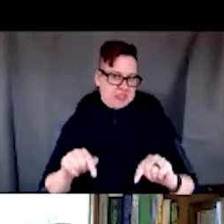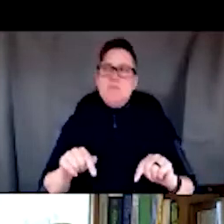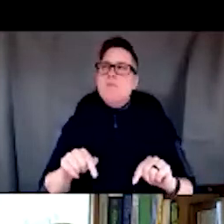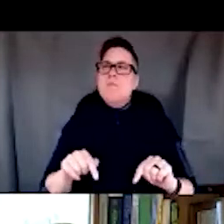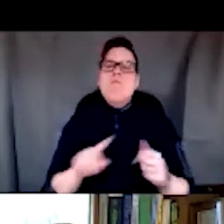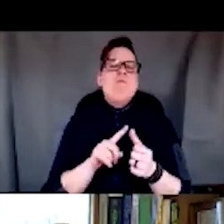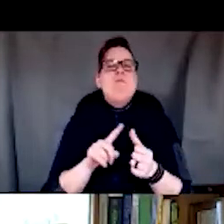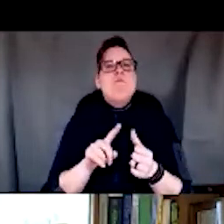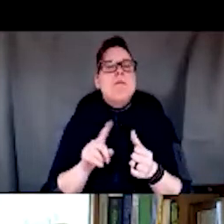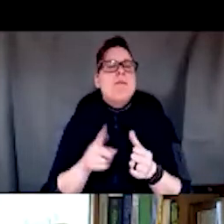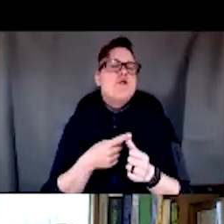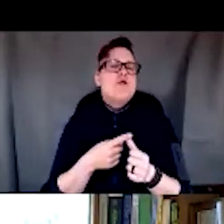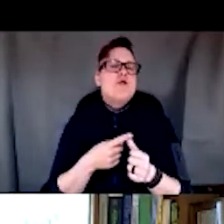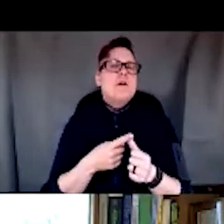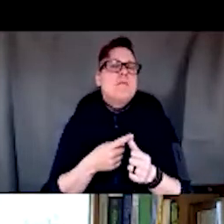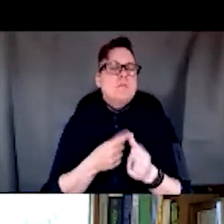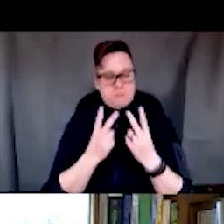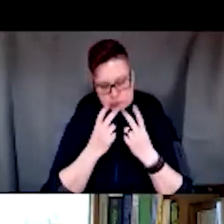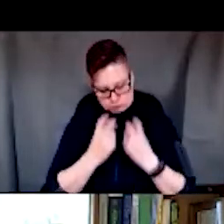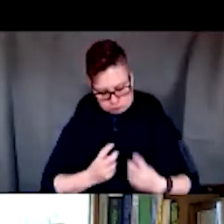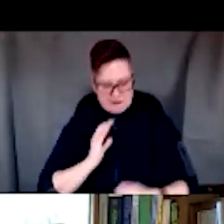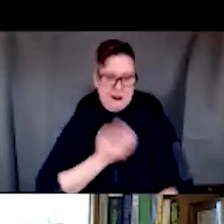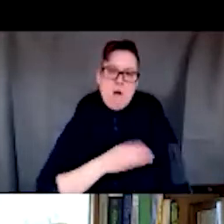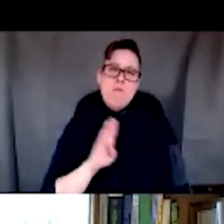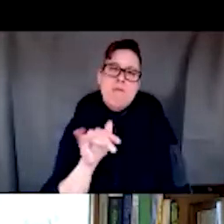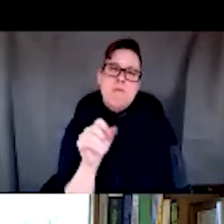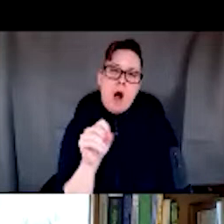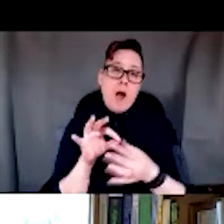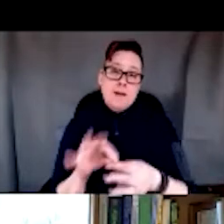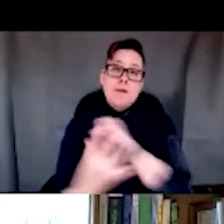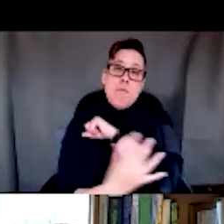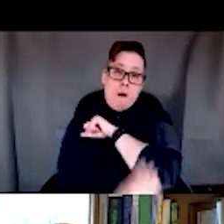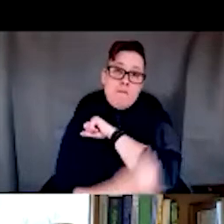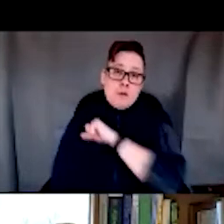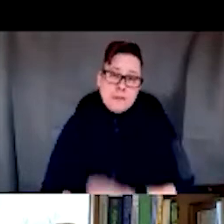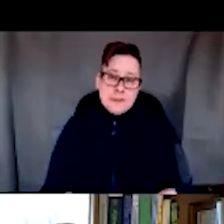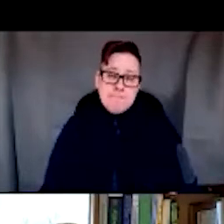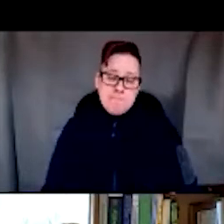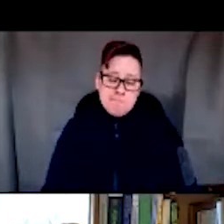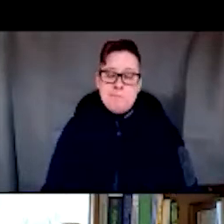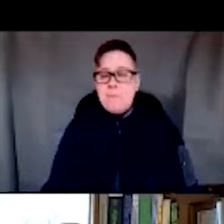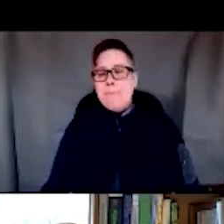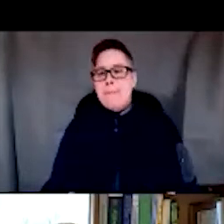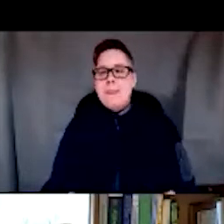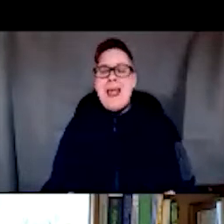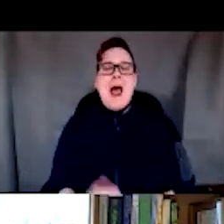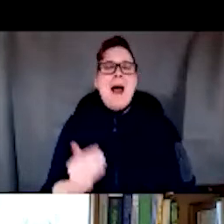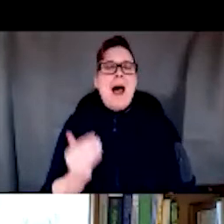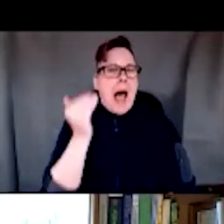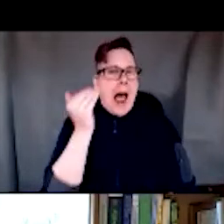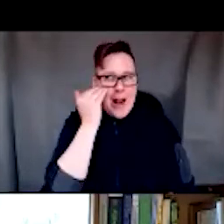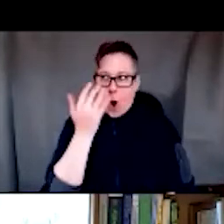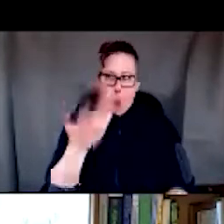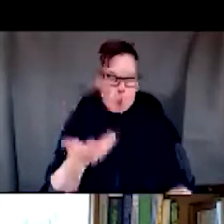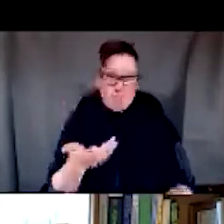sort of first examine our own biases around poverty. So I know this isn't an interactive